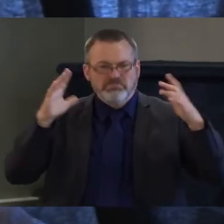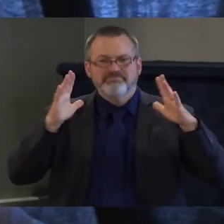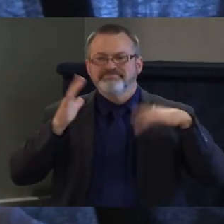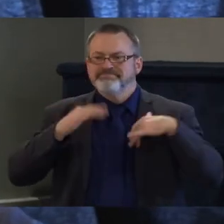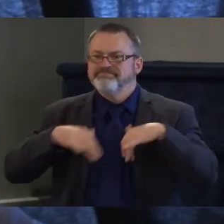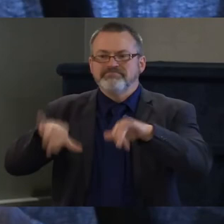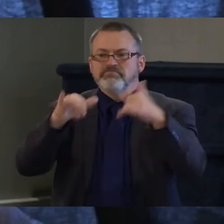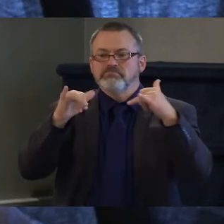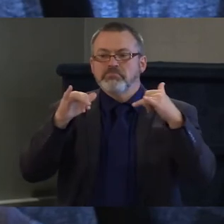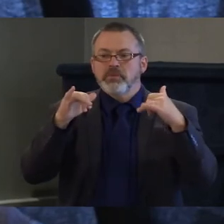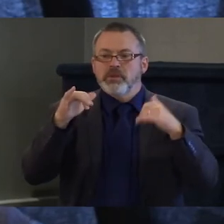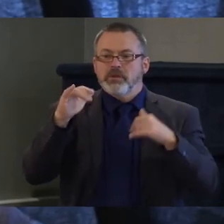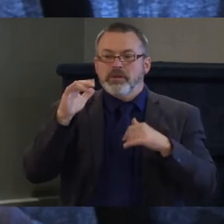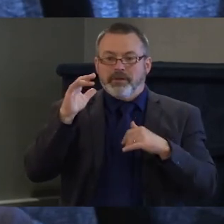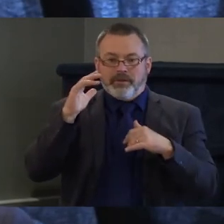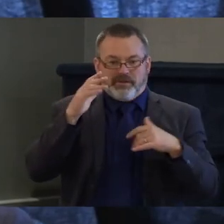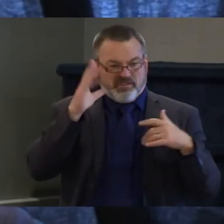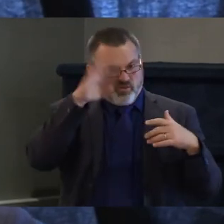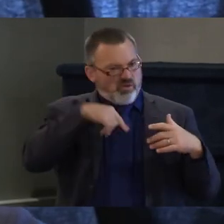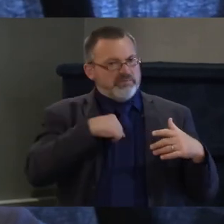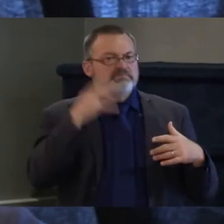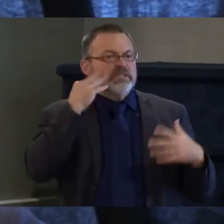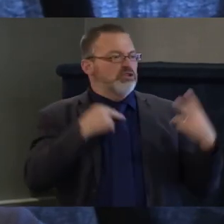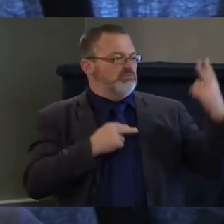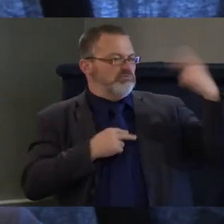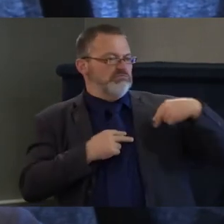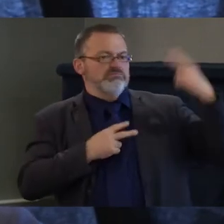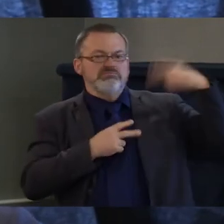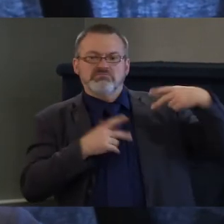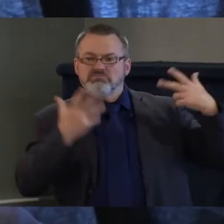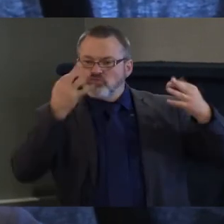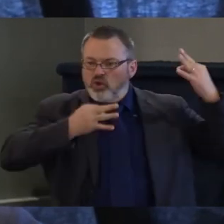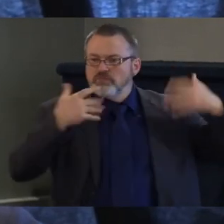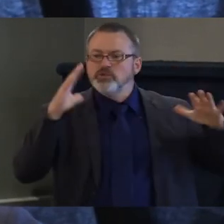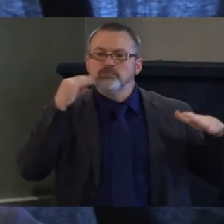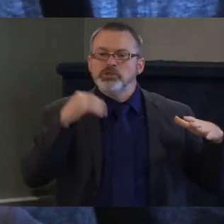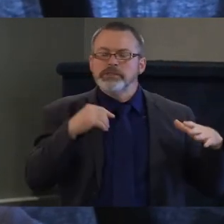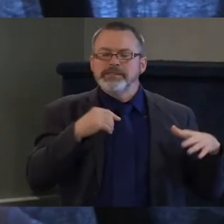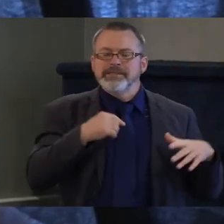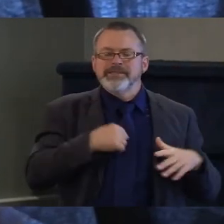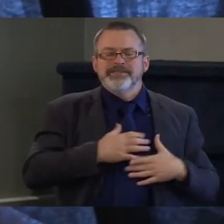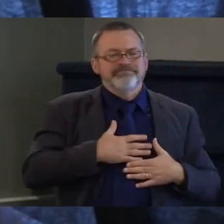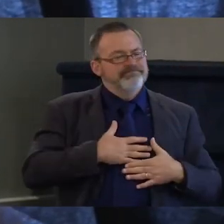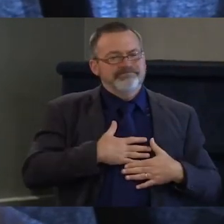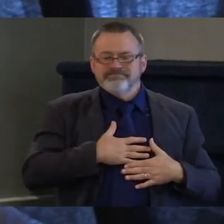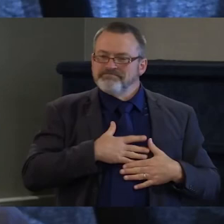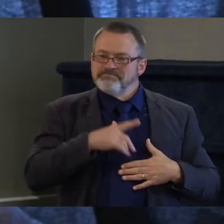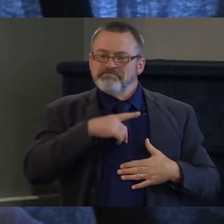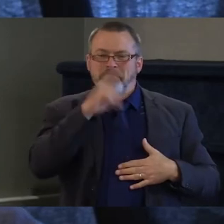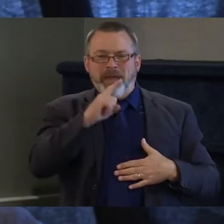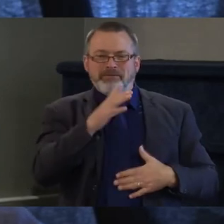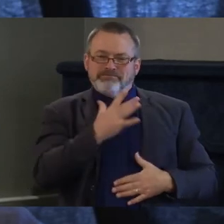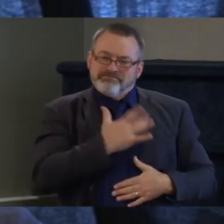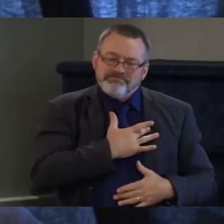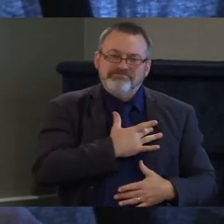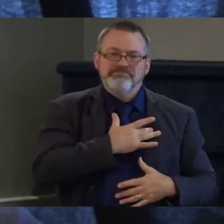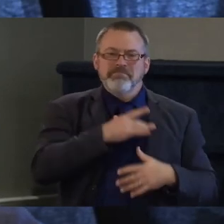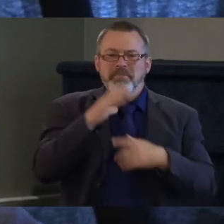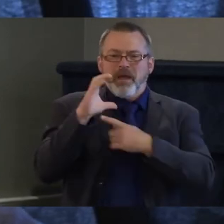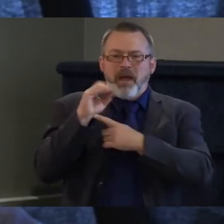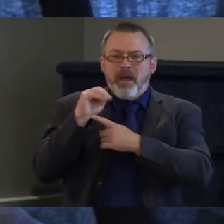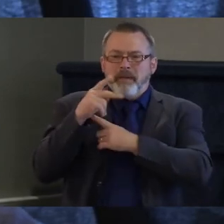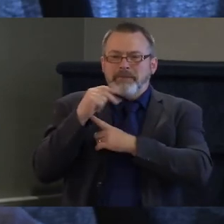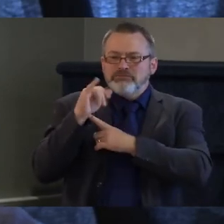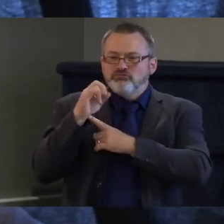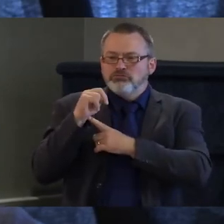become a much more compassionate person and how you approach the world sometimes because of sheer survival that's the way i was